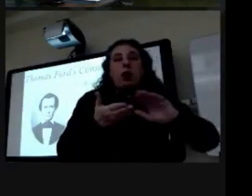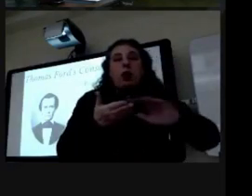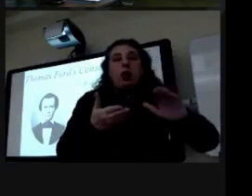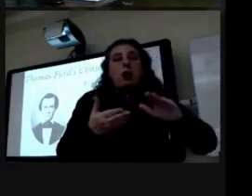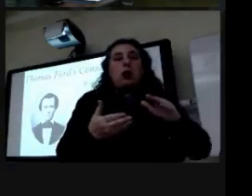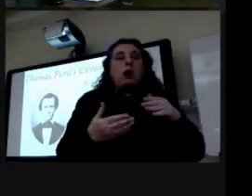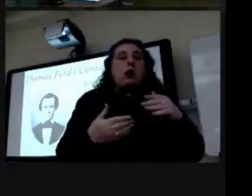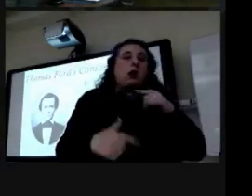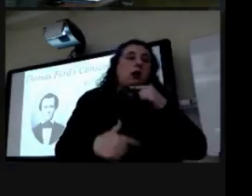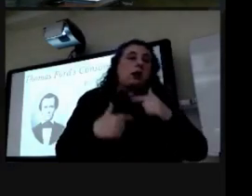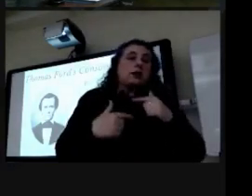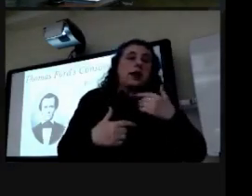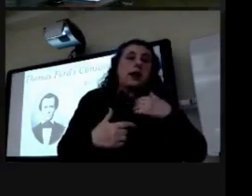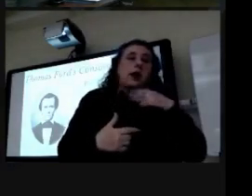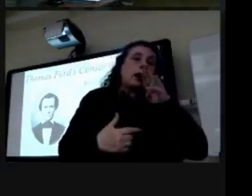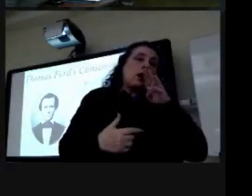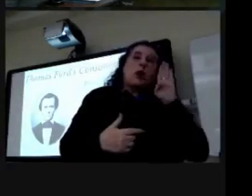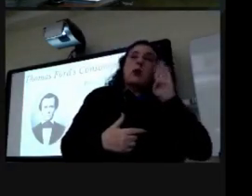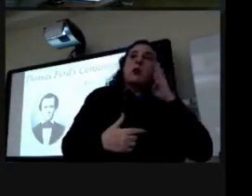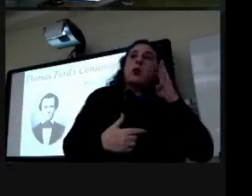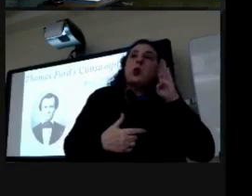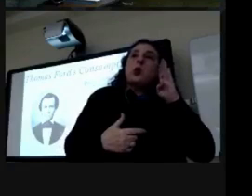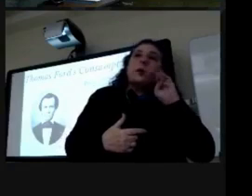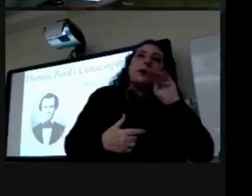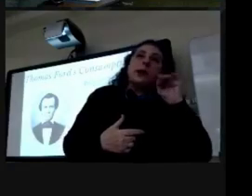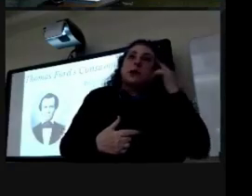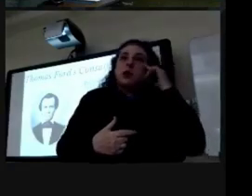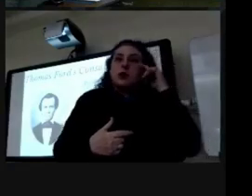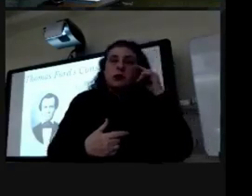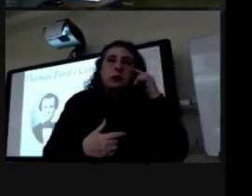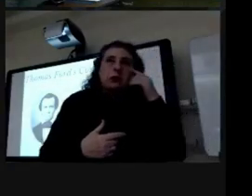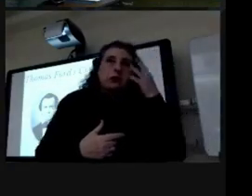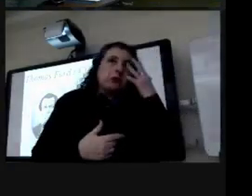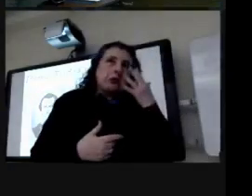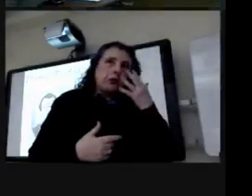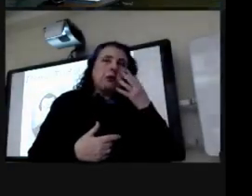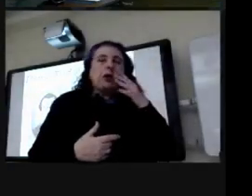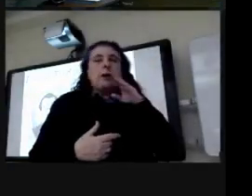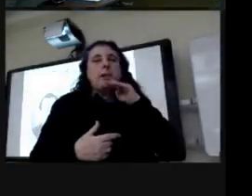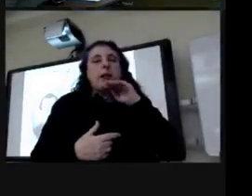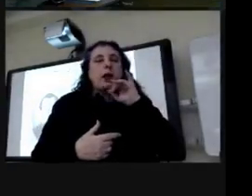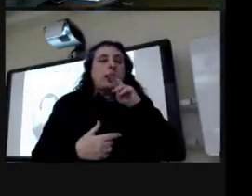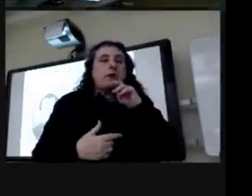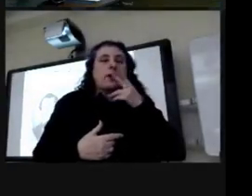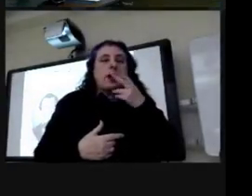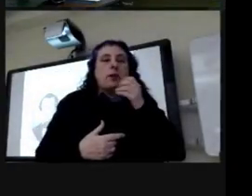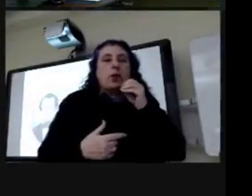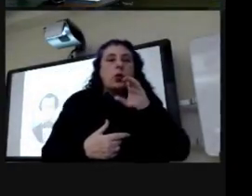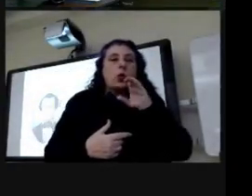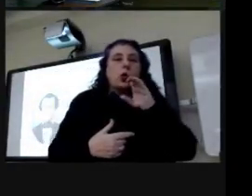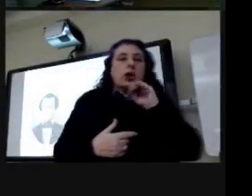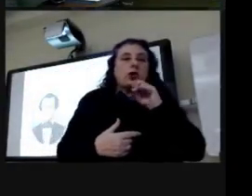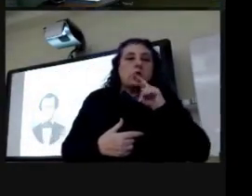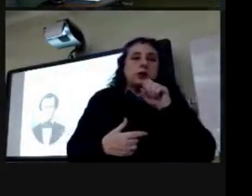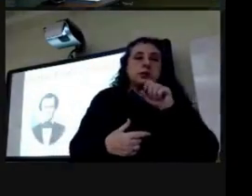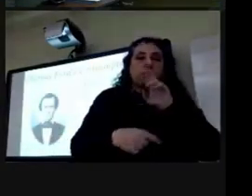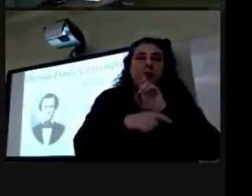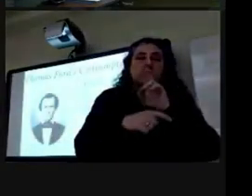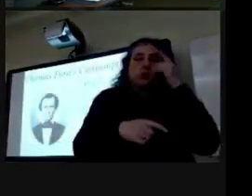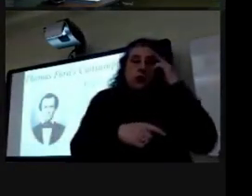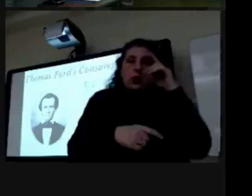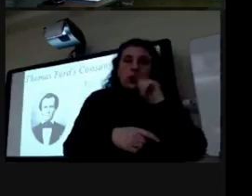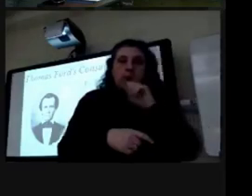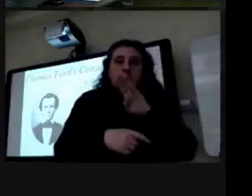blue mass which we know is for melancholia and hypochondriasis but it can also be used for tuberculosis